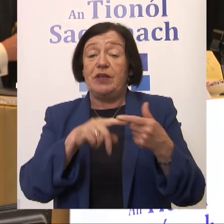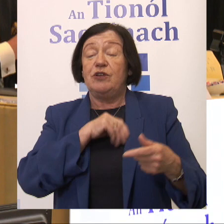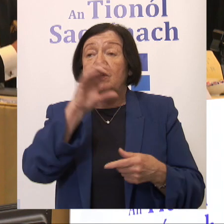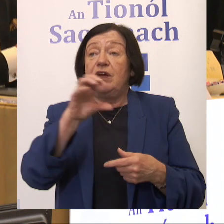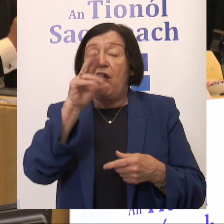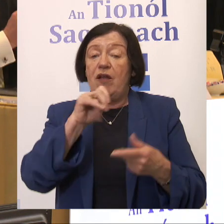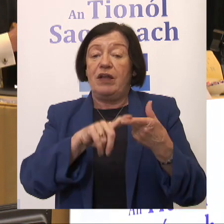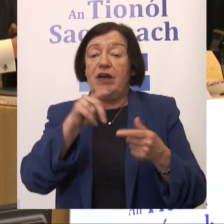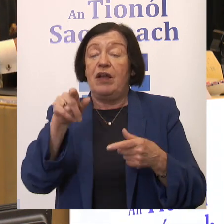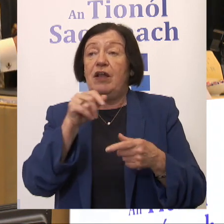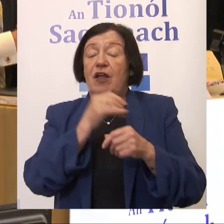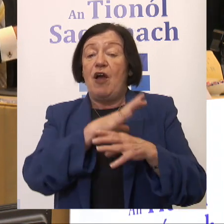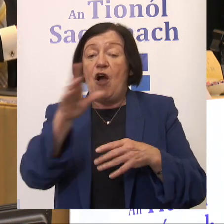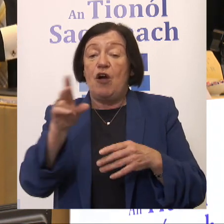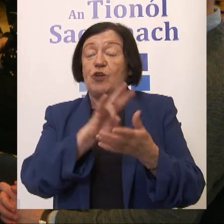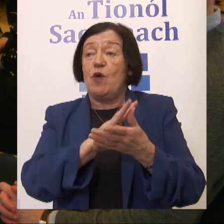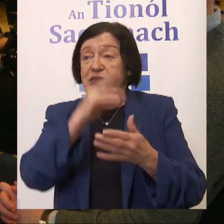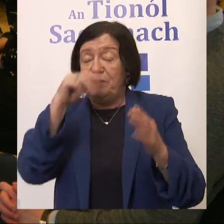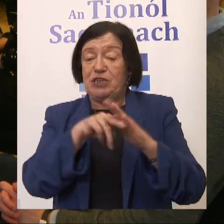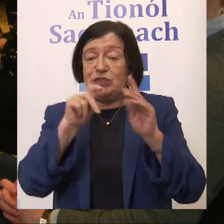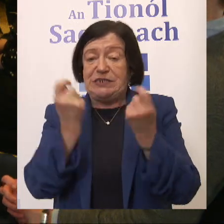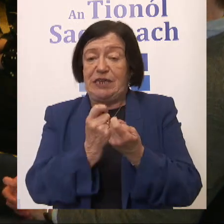Gardner and all the Quality Matters teams, thank you.